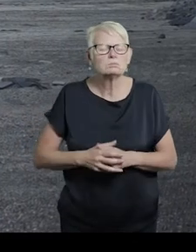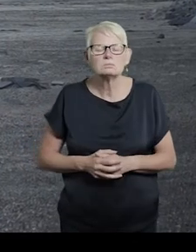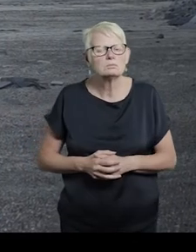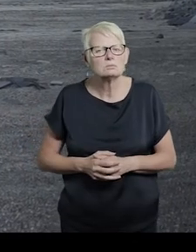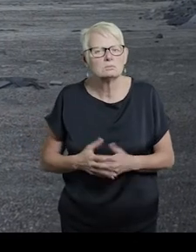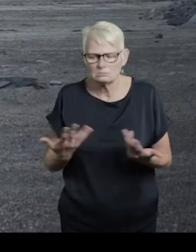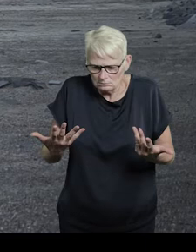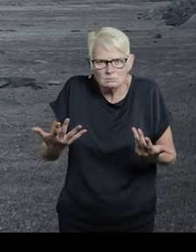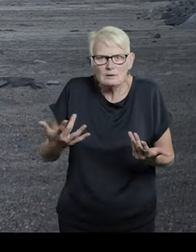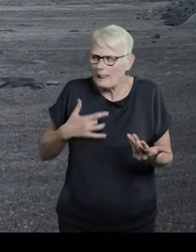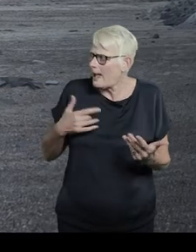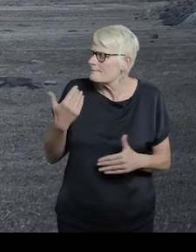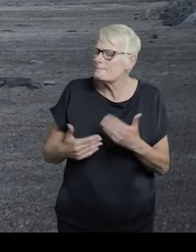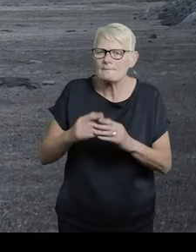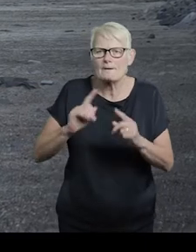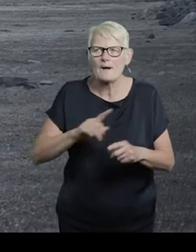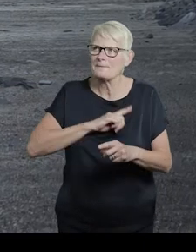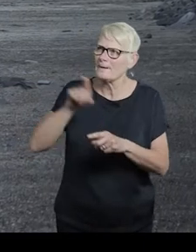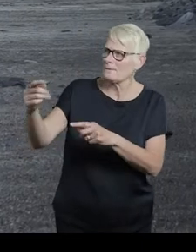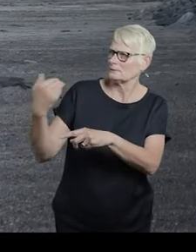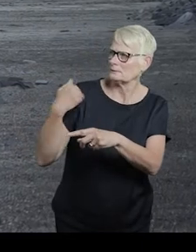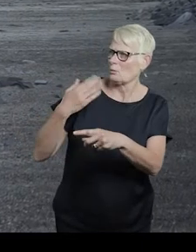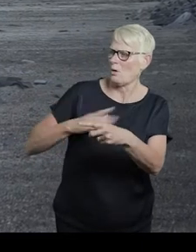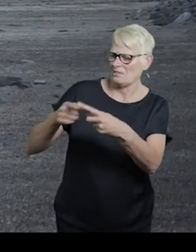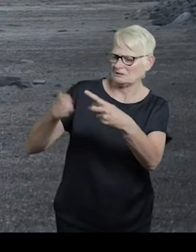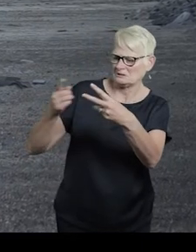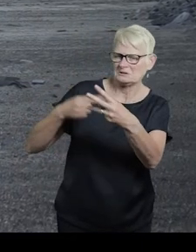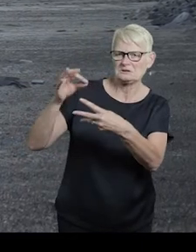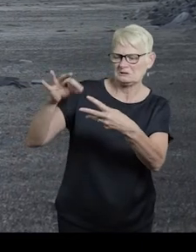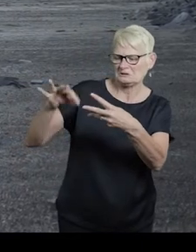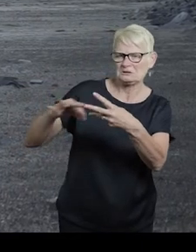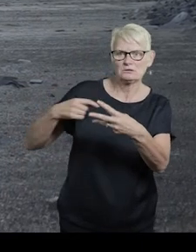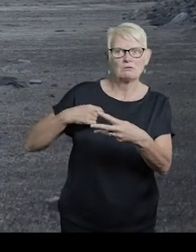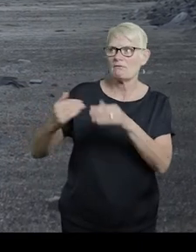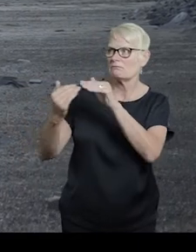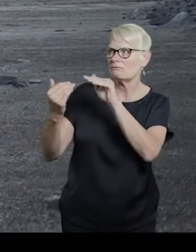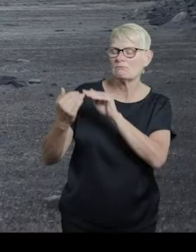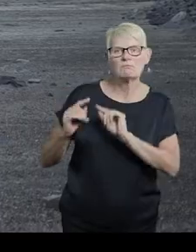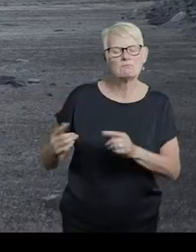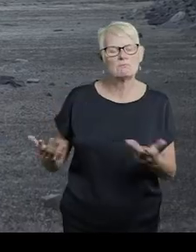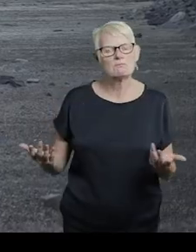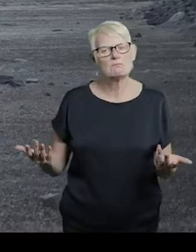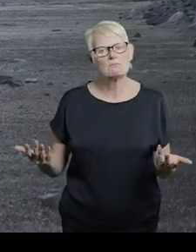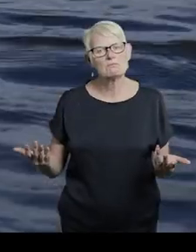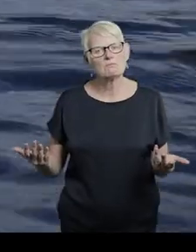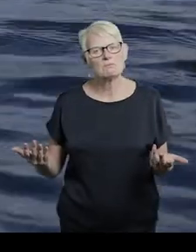Can't justify existence. The tick boxes demand a word count he can't fit.